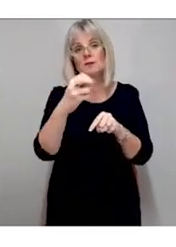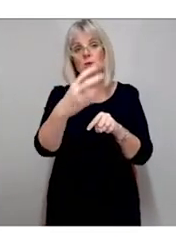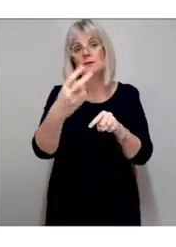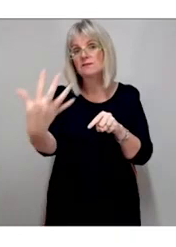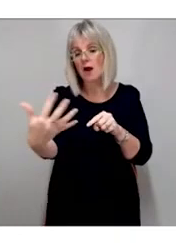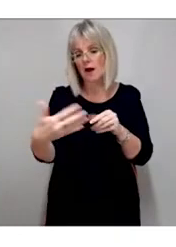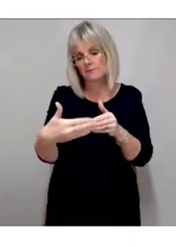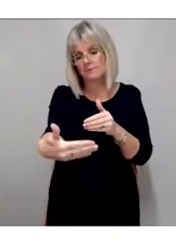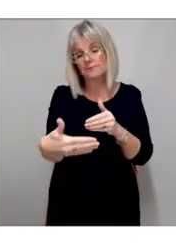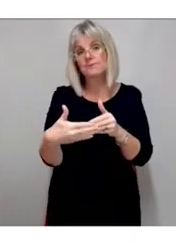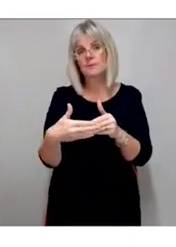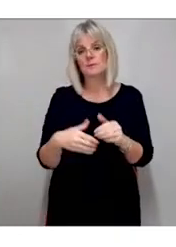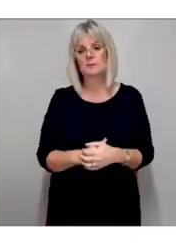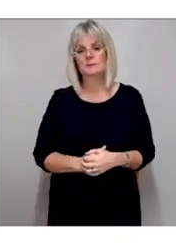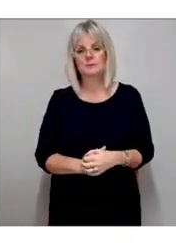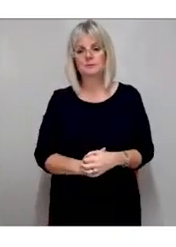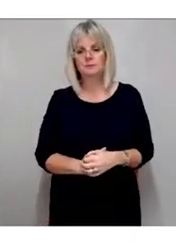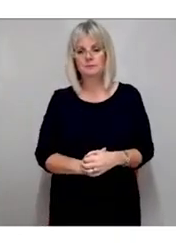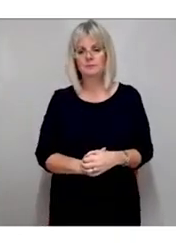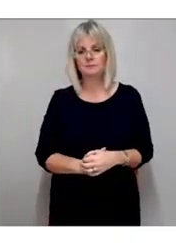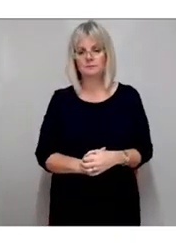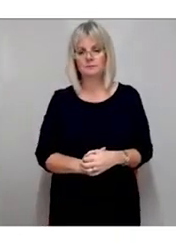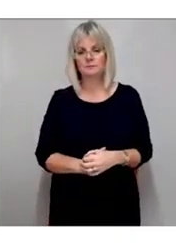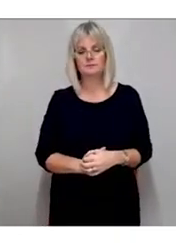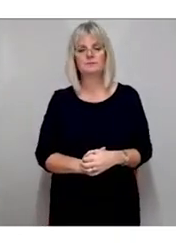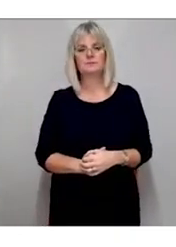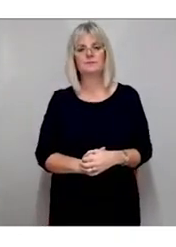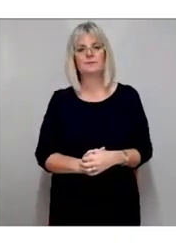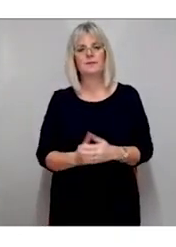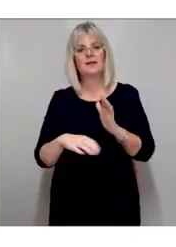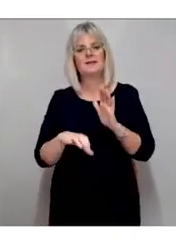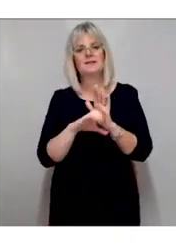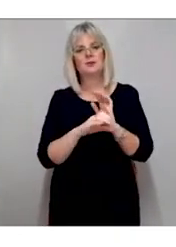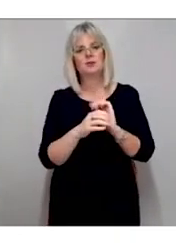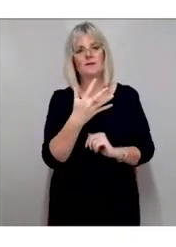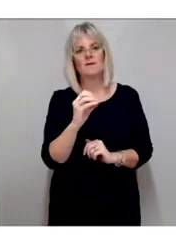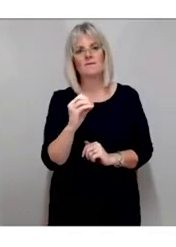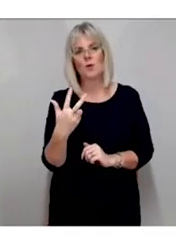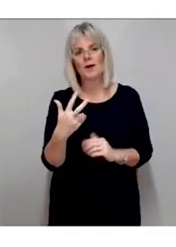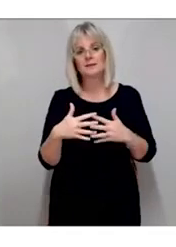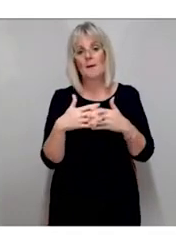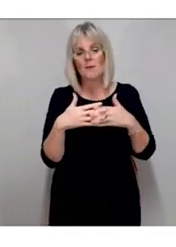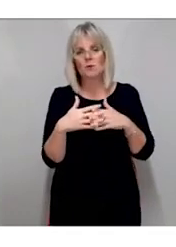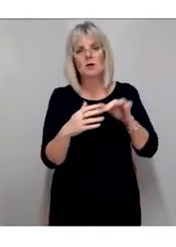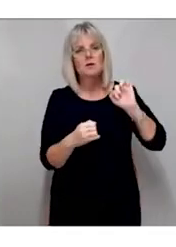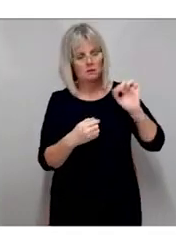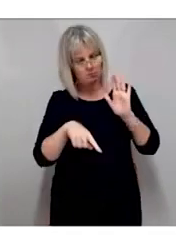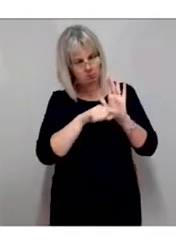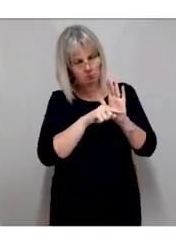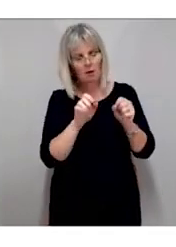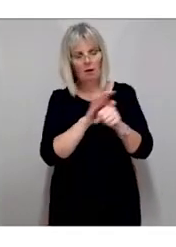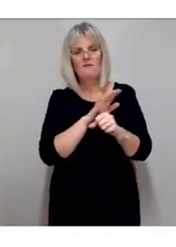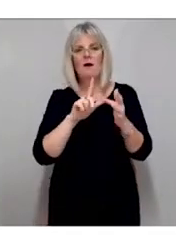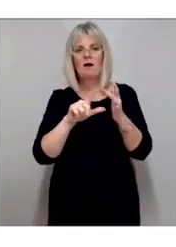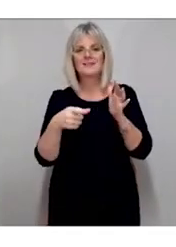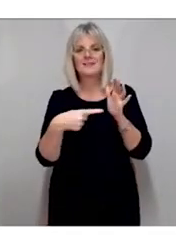In addition, Section 508 of the US Rehabilitation Act governs accessibility of ICT in the Federal Government and has